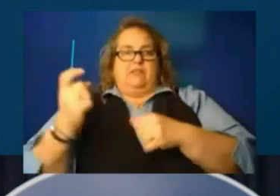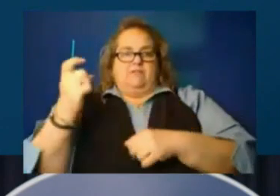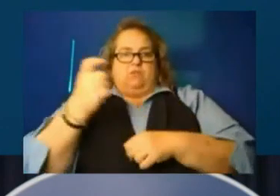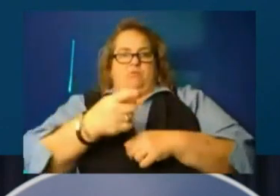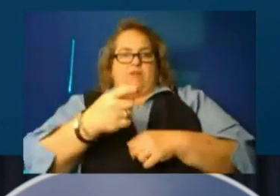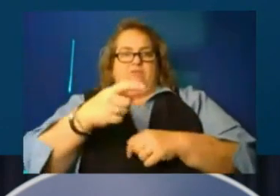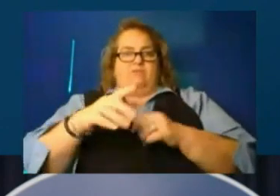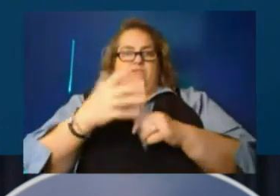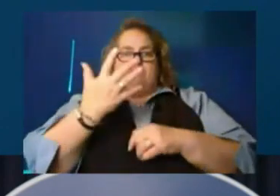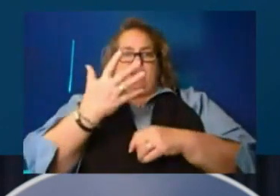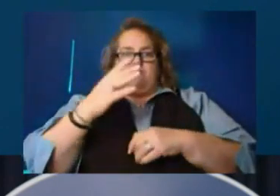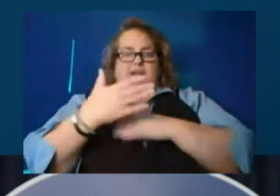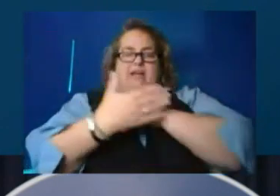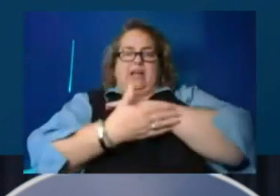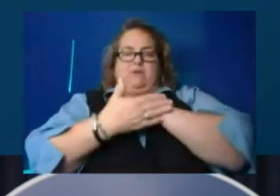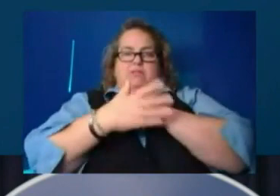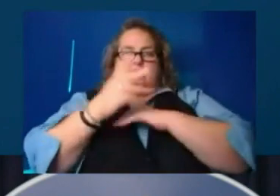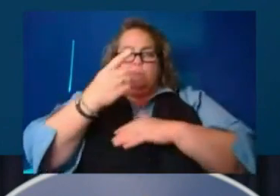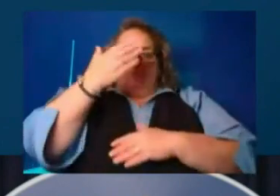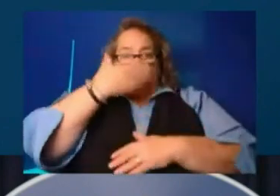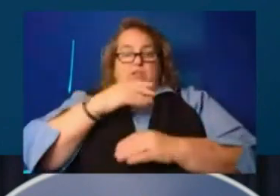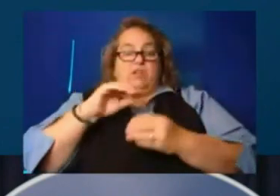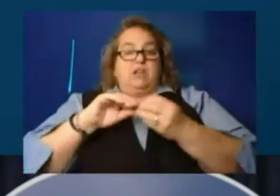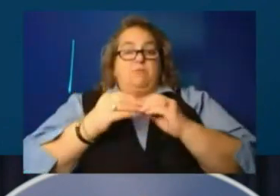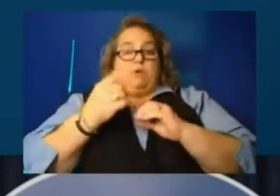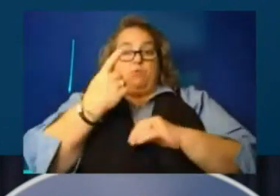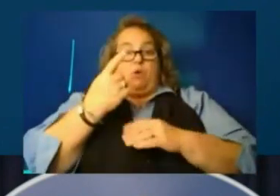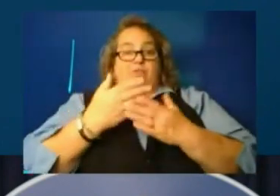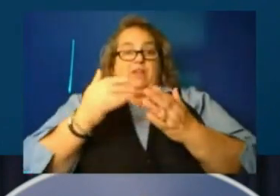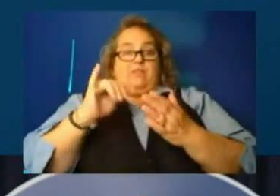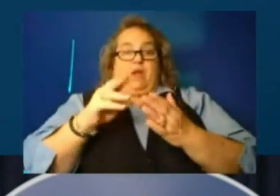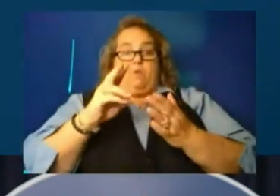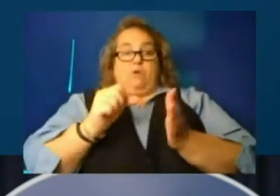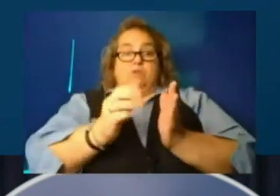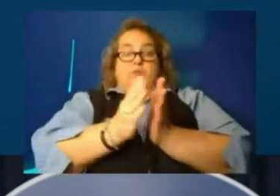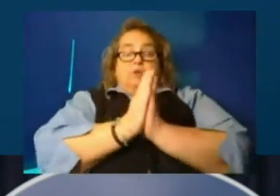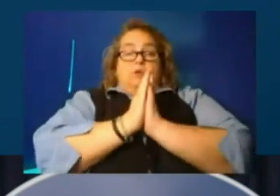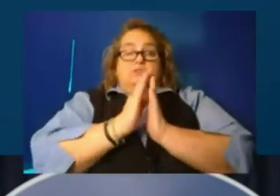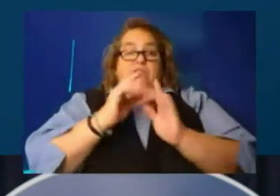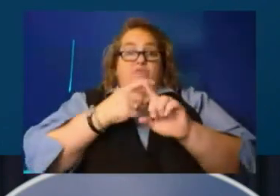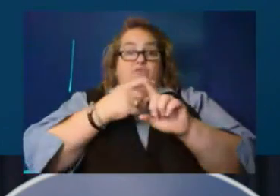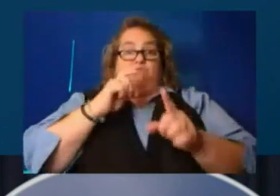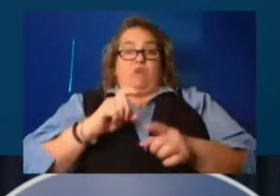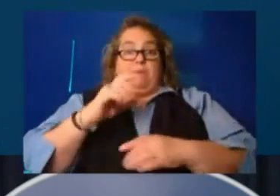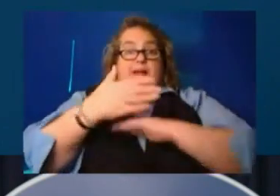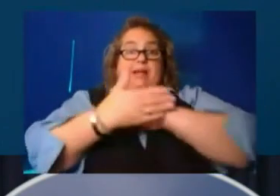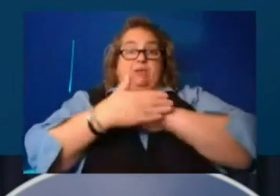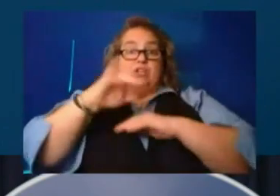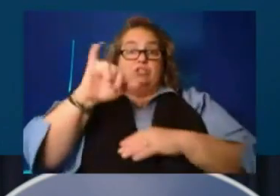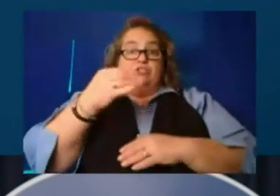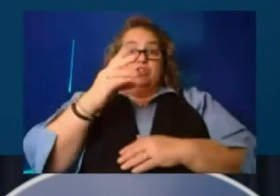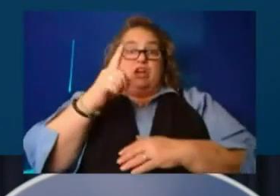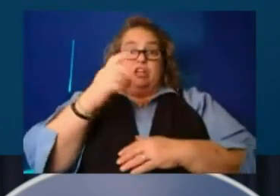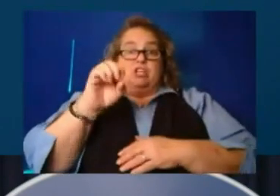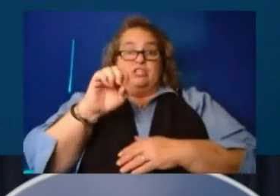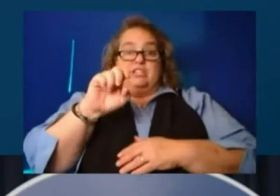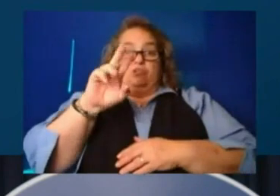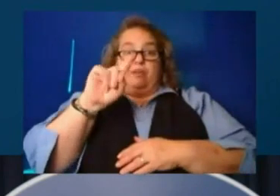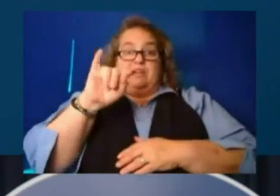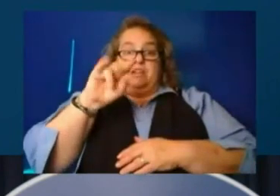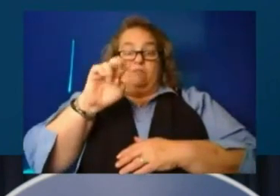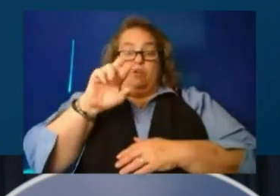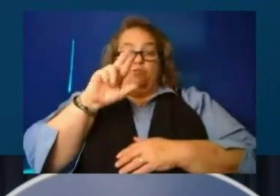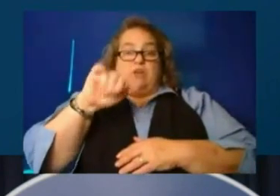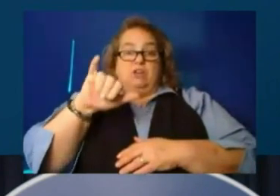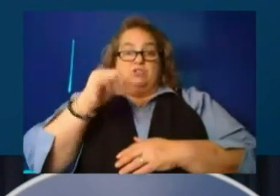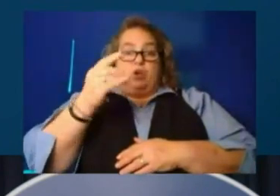That was the number one thing that was requested from County Judge Executive Ray Jones, who is doing a great